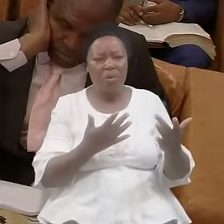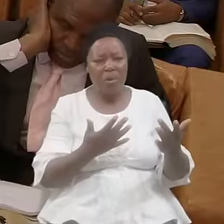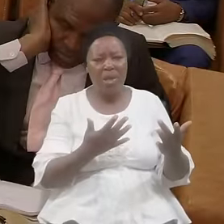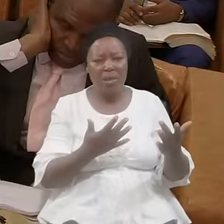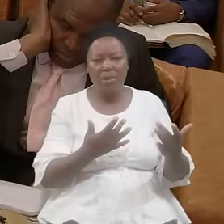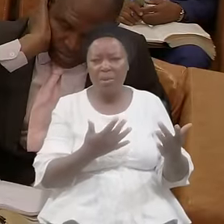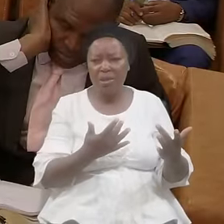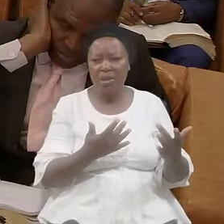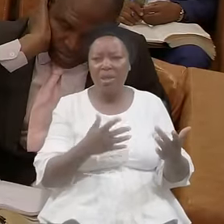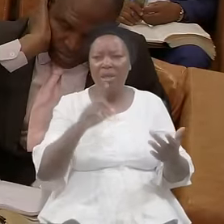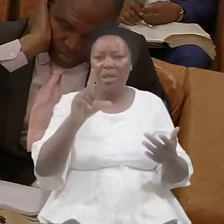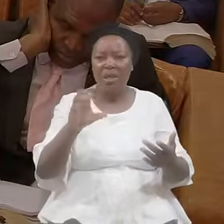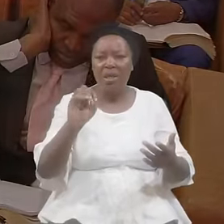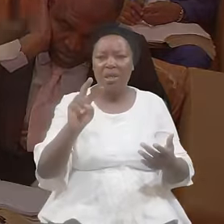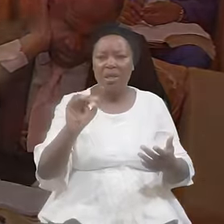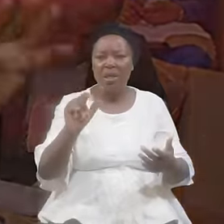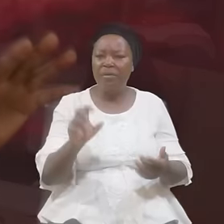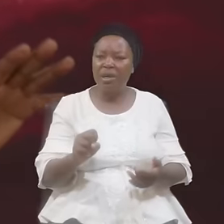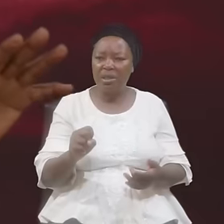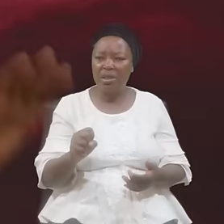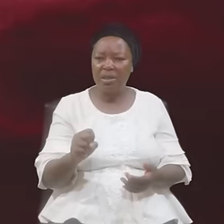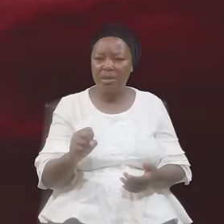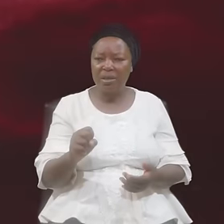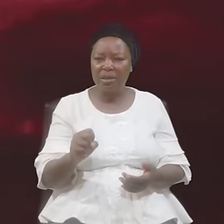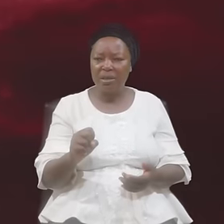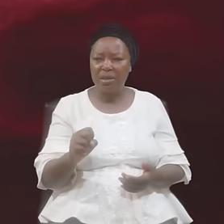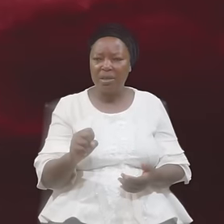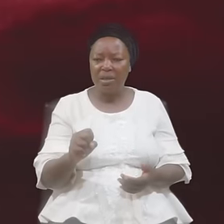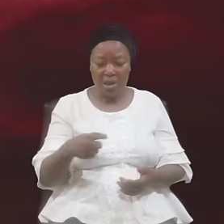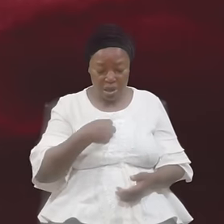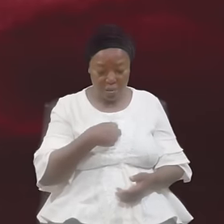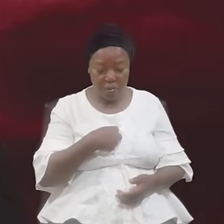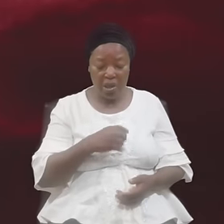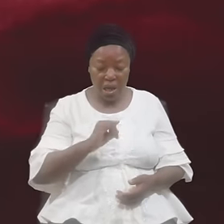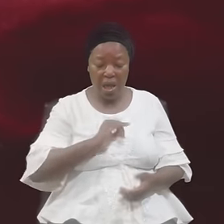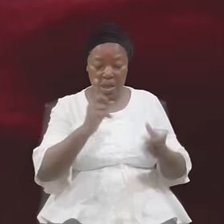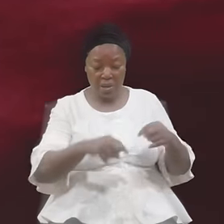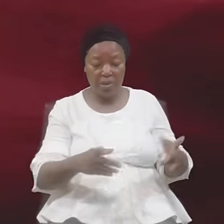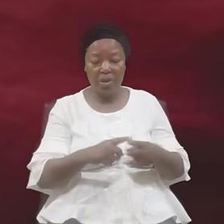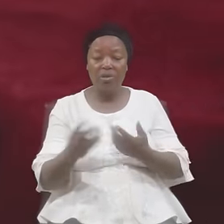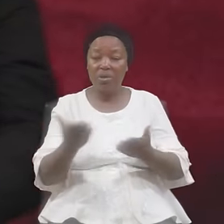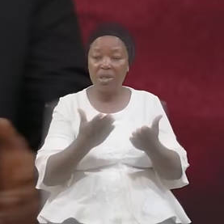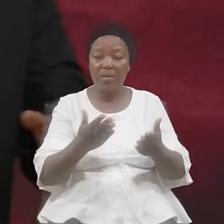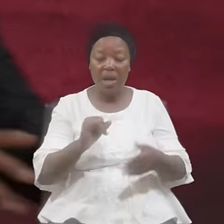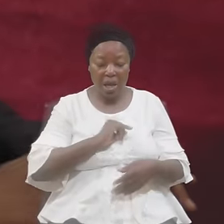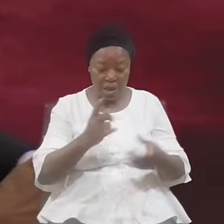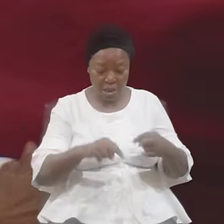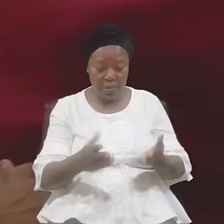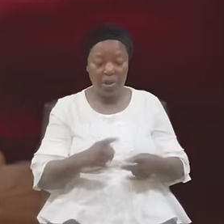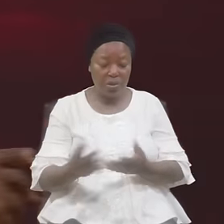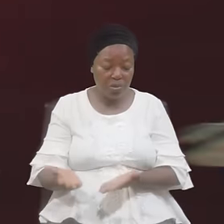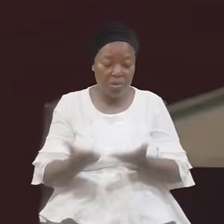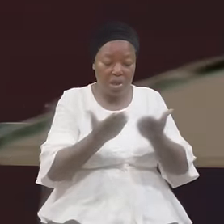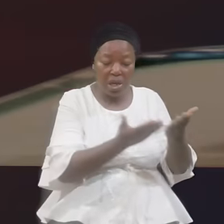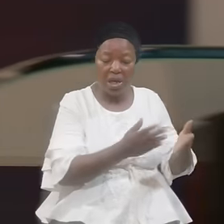Levite Only For Service I Came Here To Serve I Came Here To Carry I Came